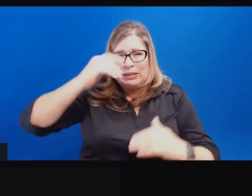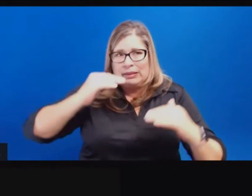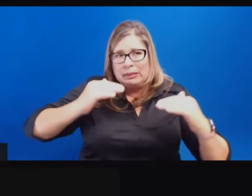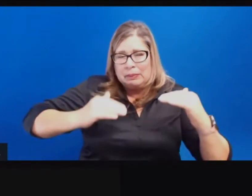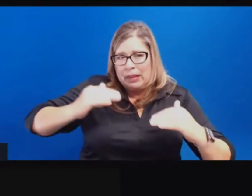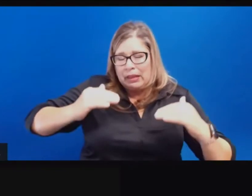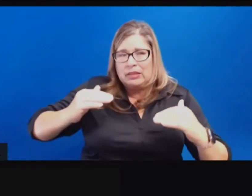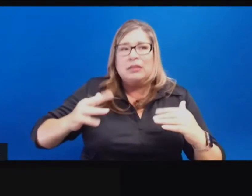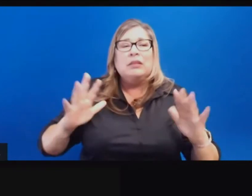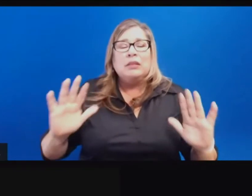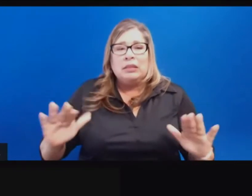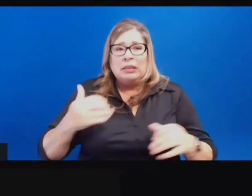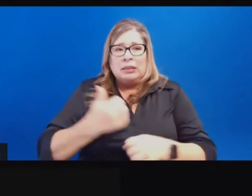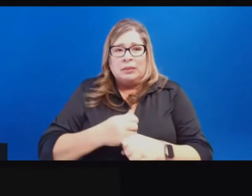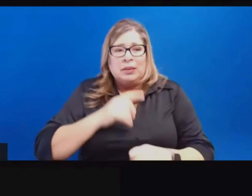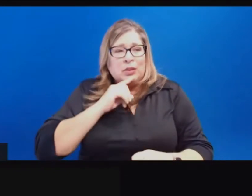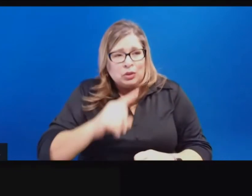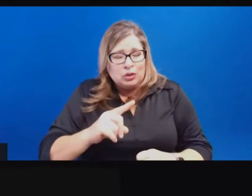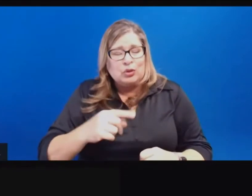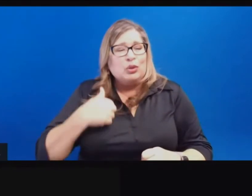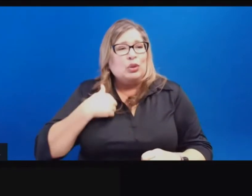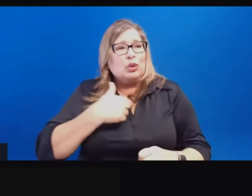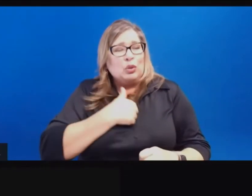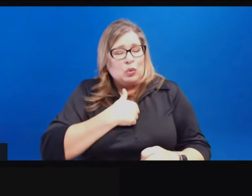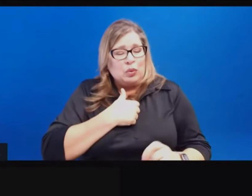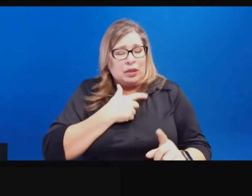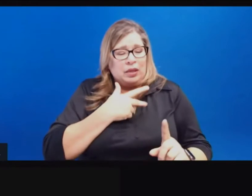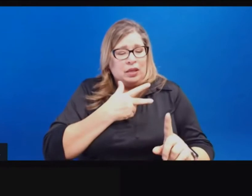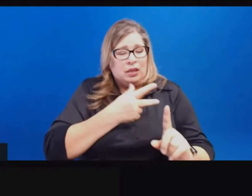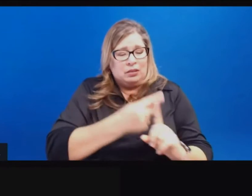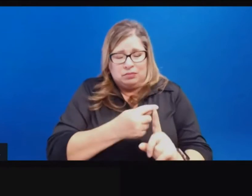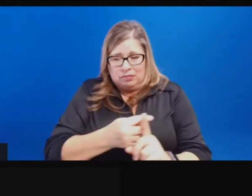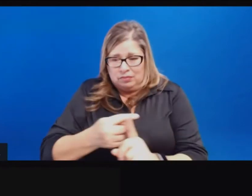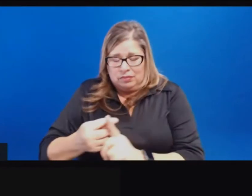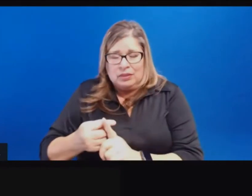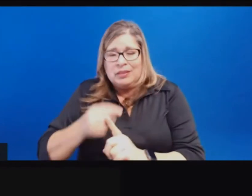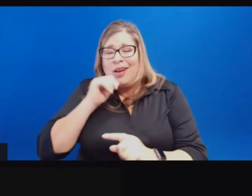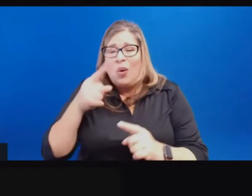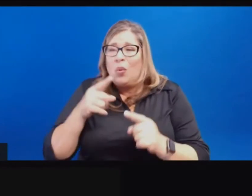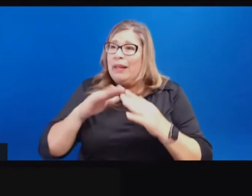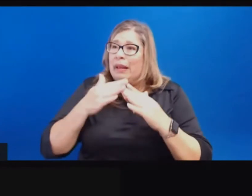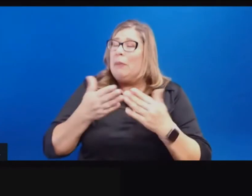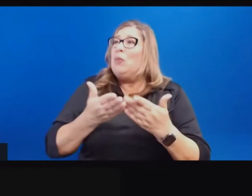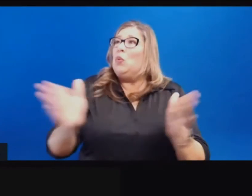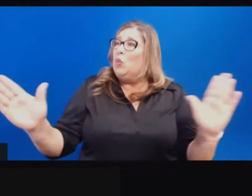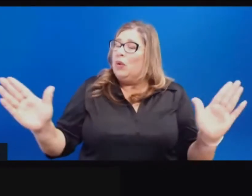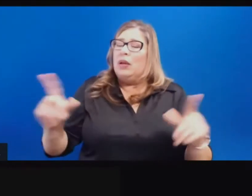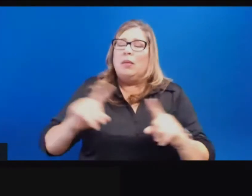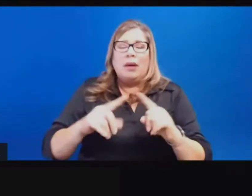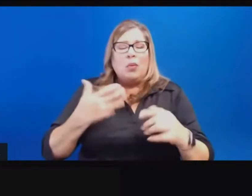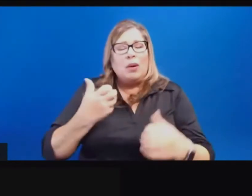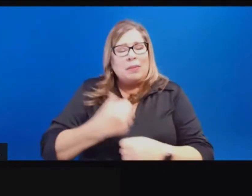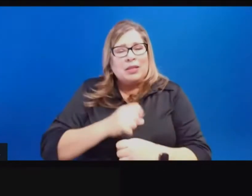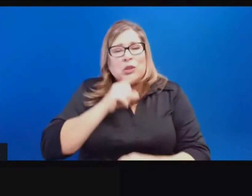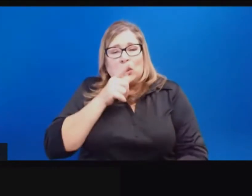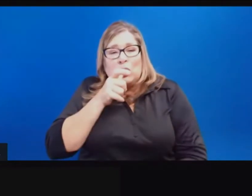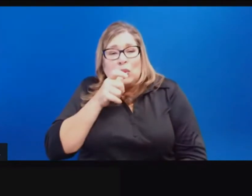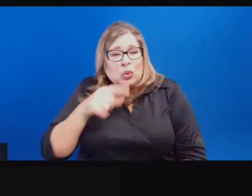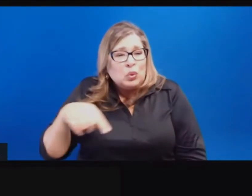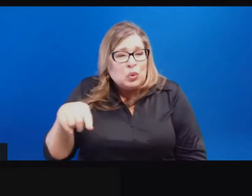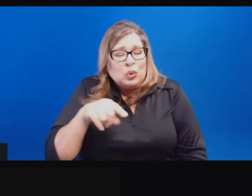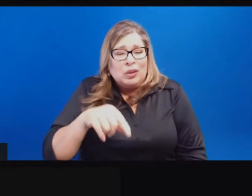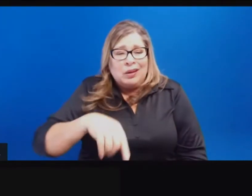to community immunity or herd immunity as some people call it, but also to ensure that the most vulnerable,